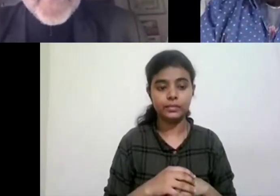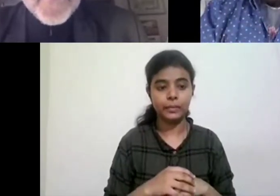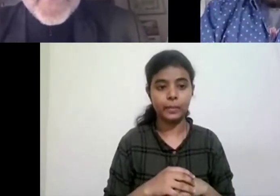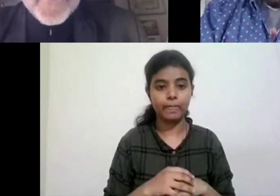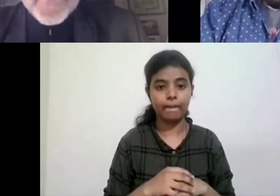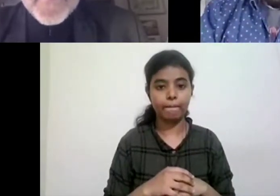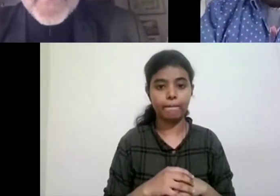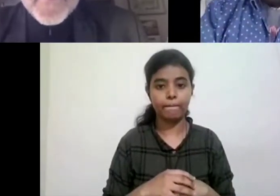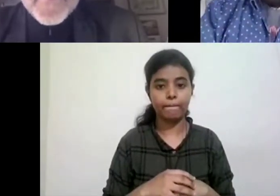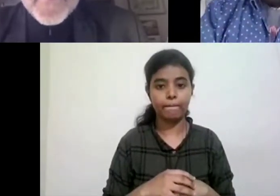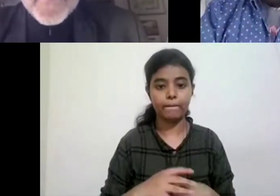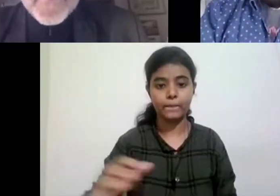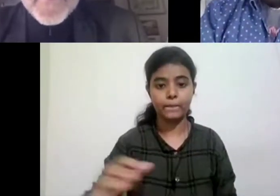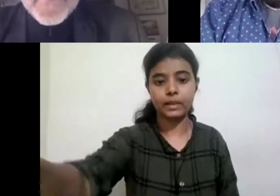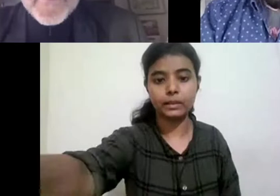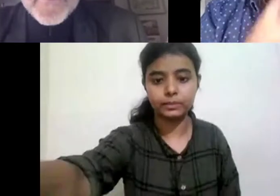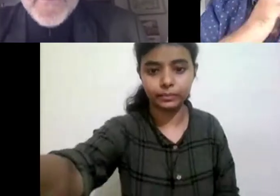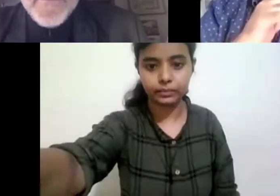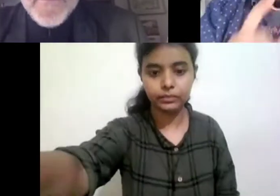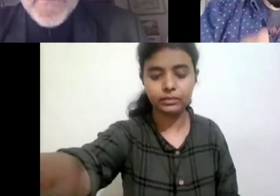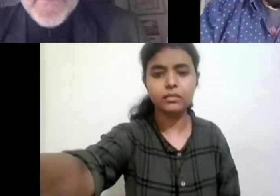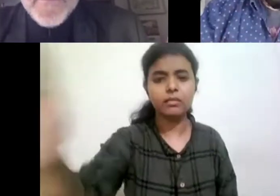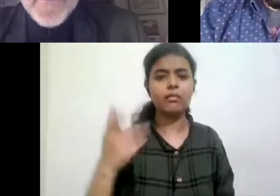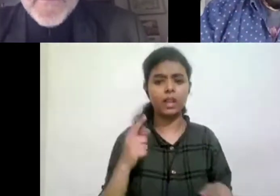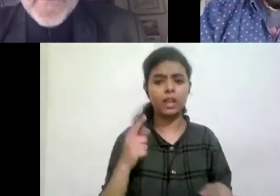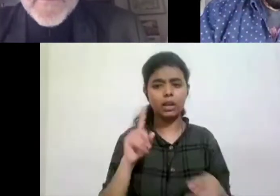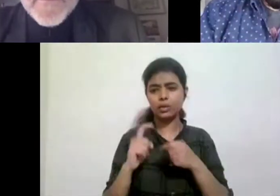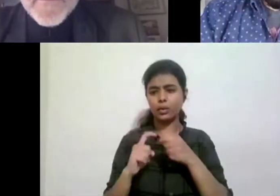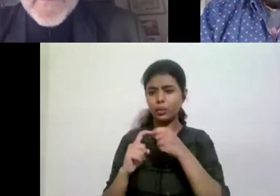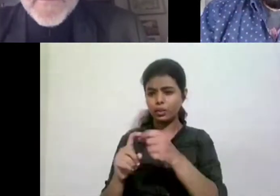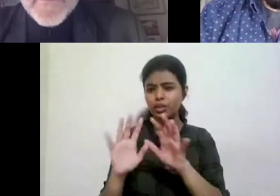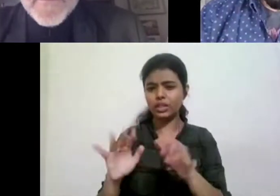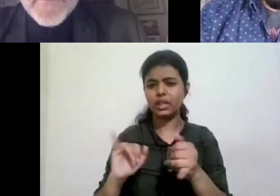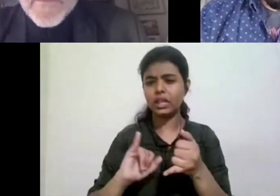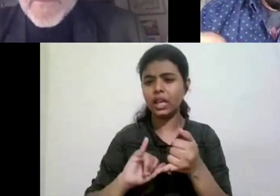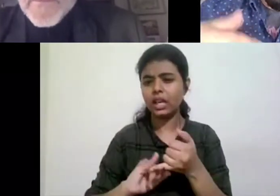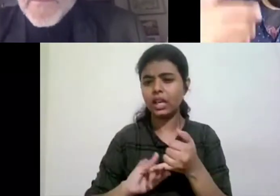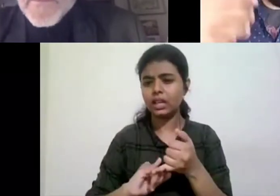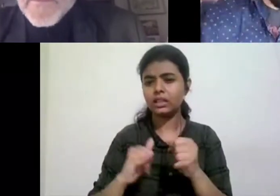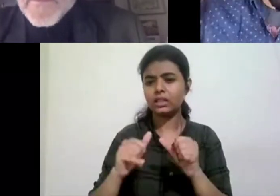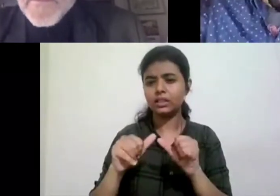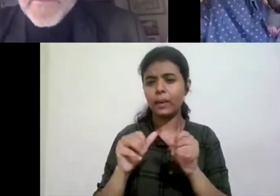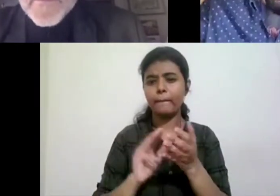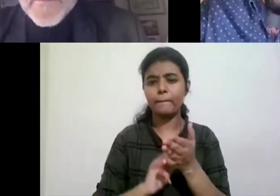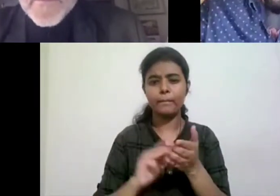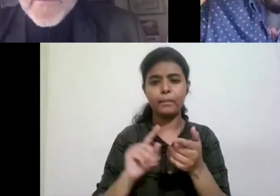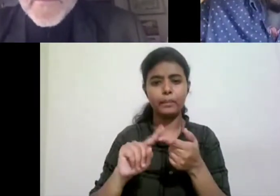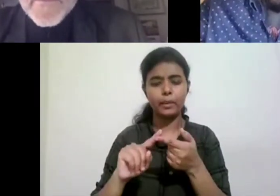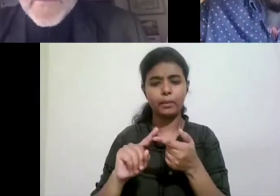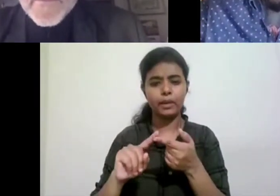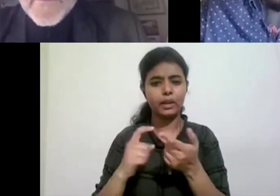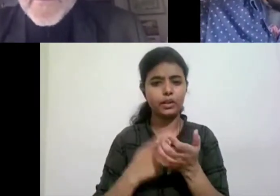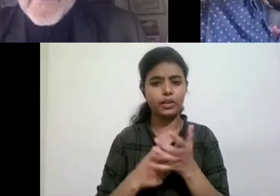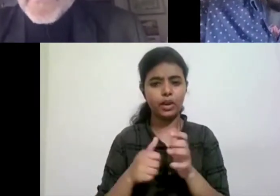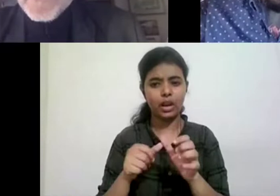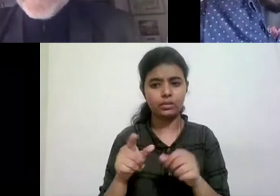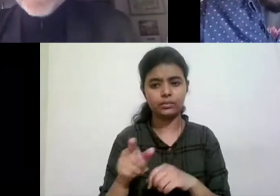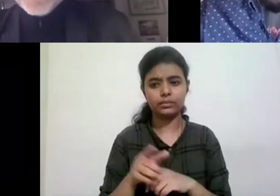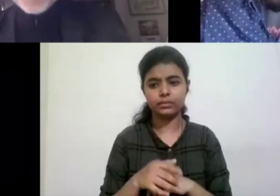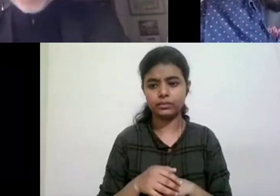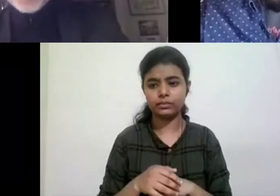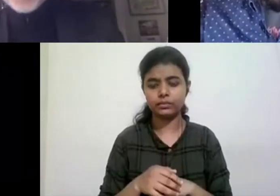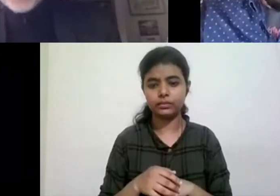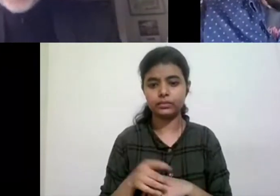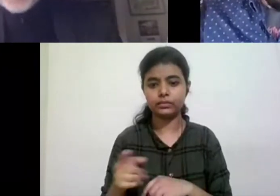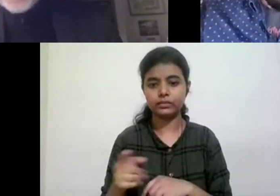I think, I think if I move on, there's a question that Samir asked, and there's another one that Bilby has asked, which is, which ties